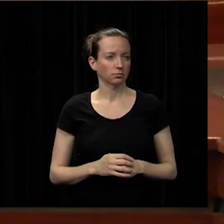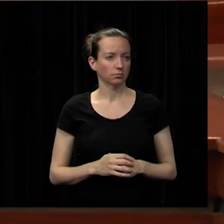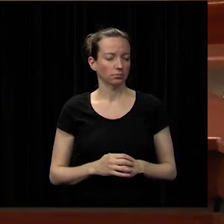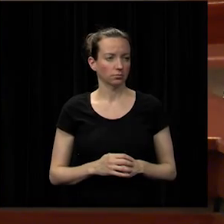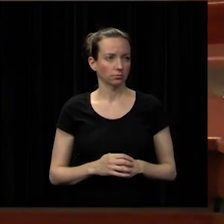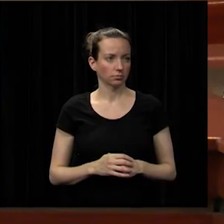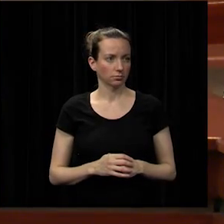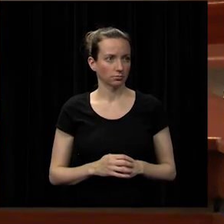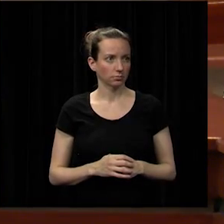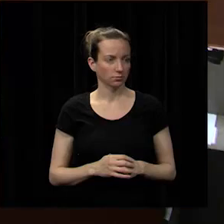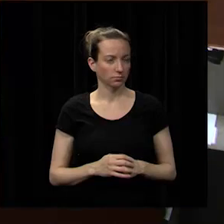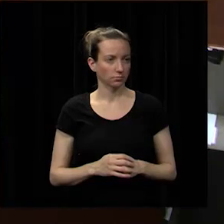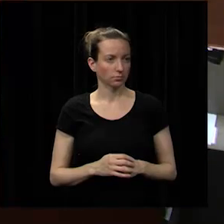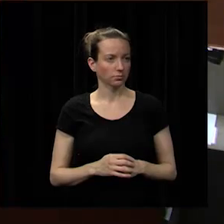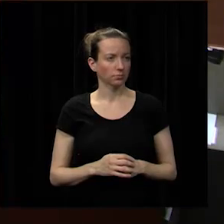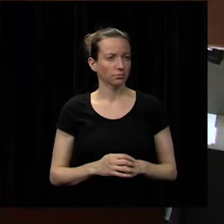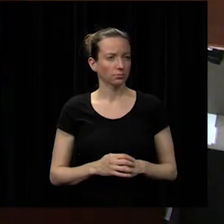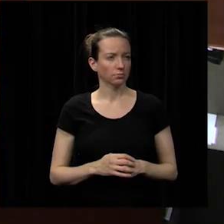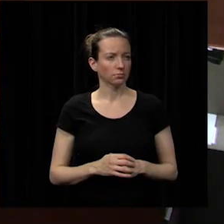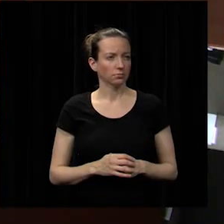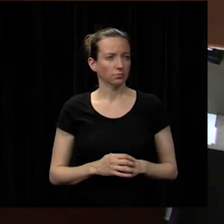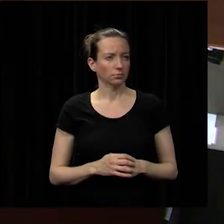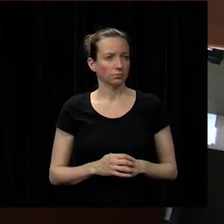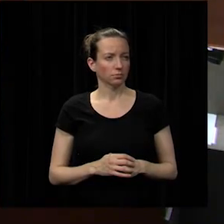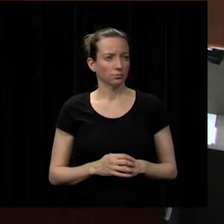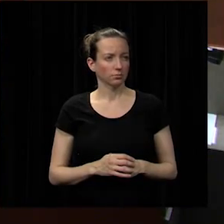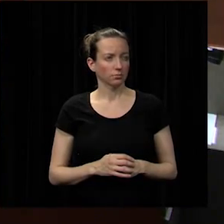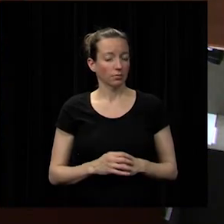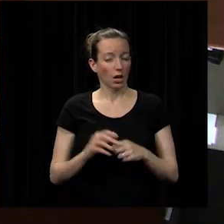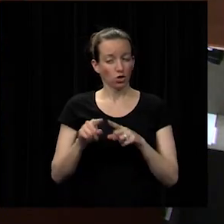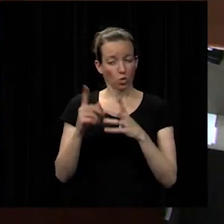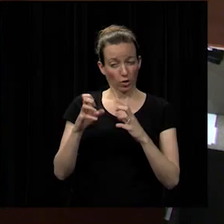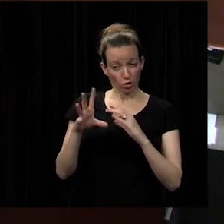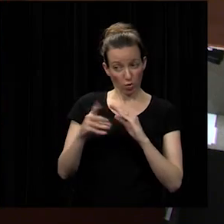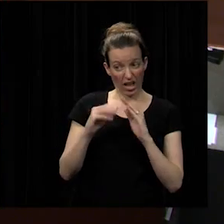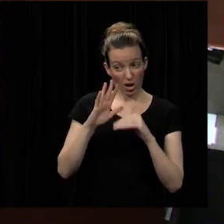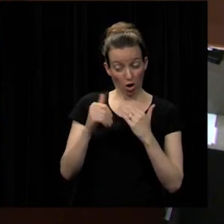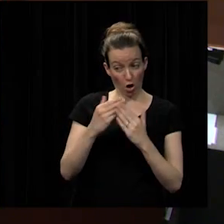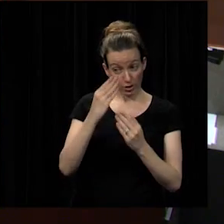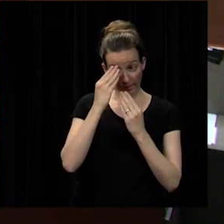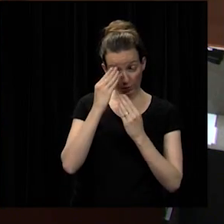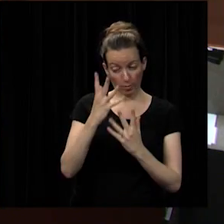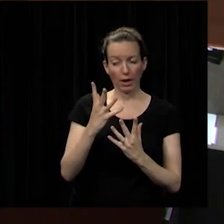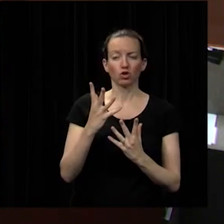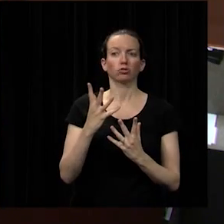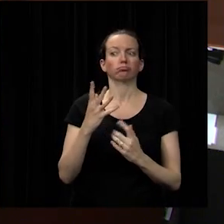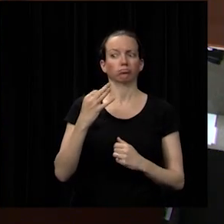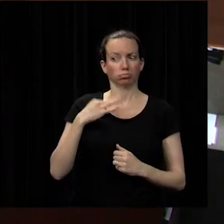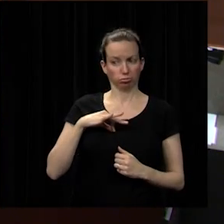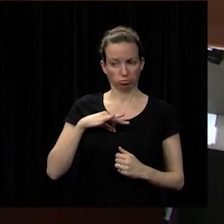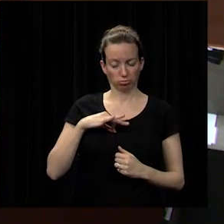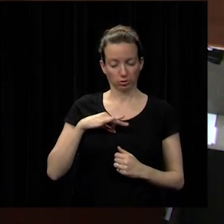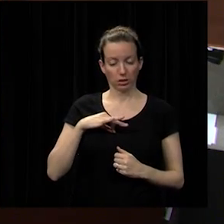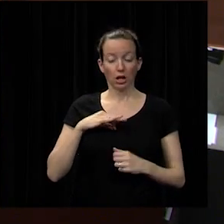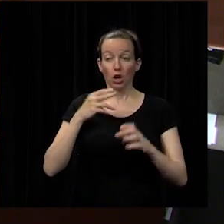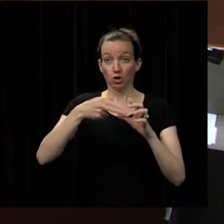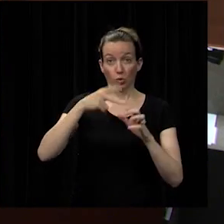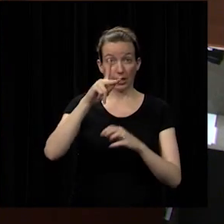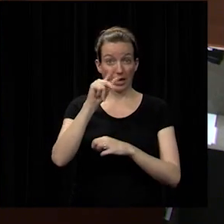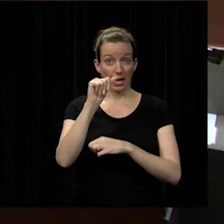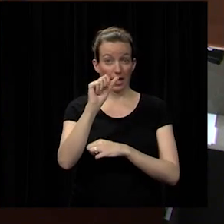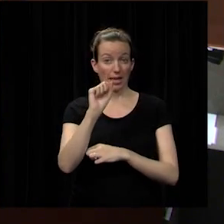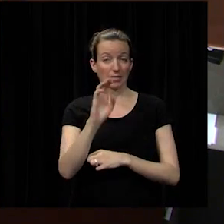right the only thing other thing i wanted to add to that because i agree with you 100 all the information that we're able to receive but being a part of kasp is is